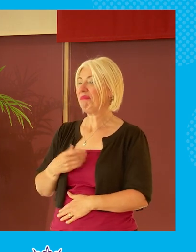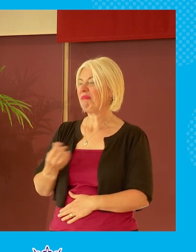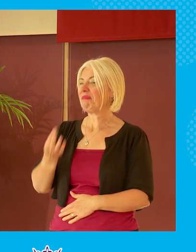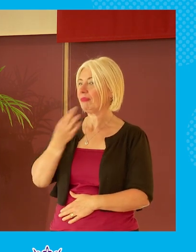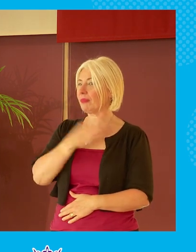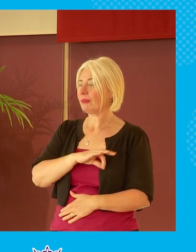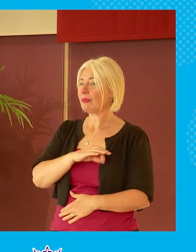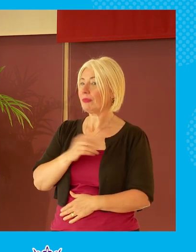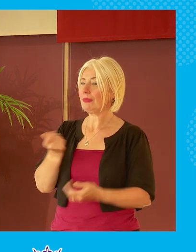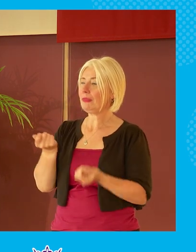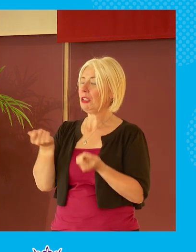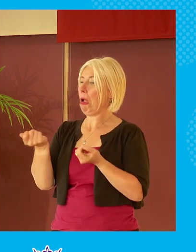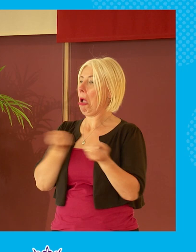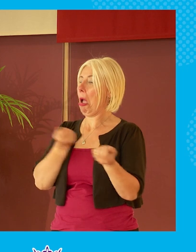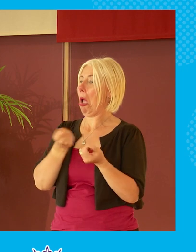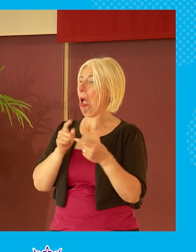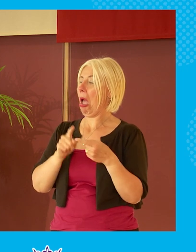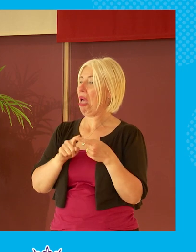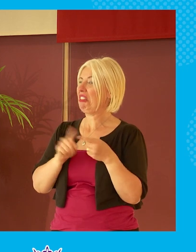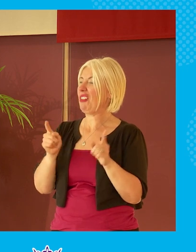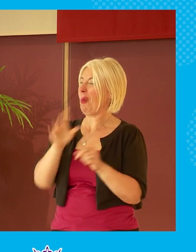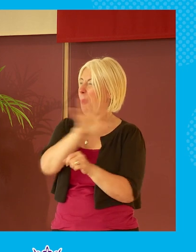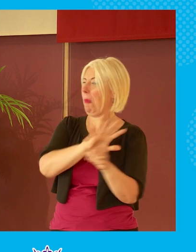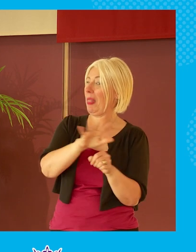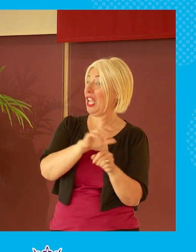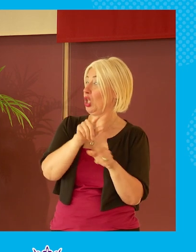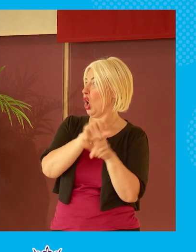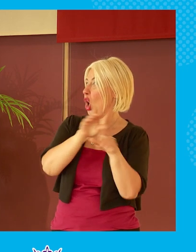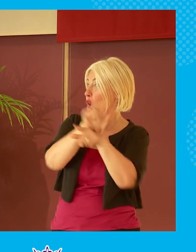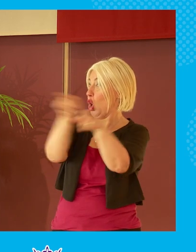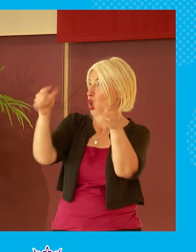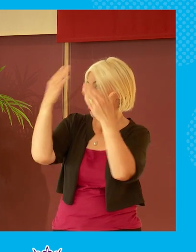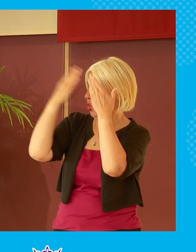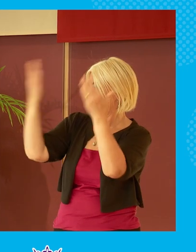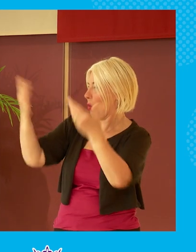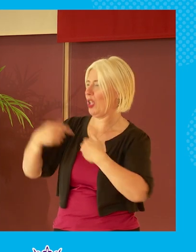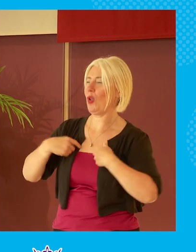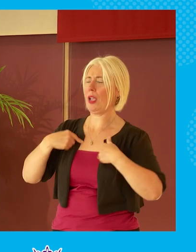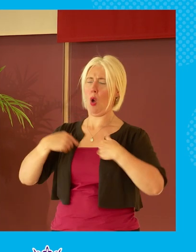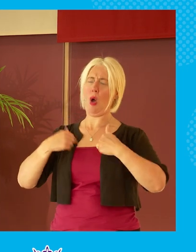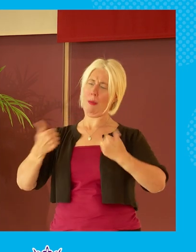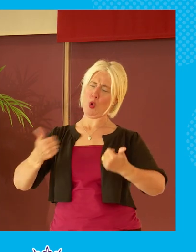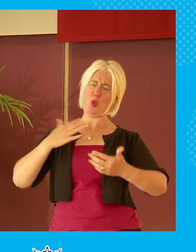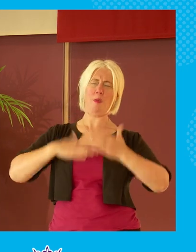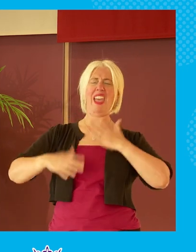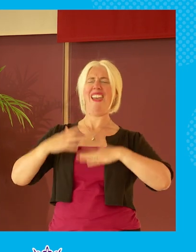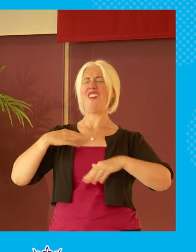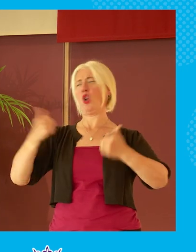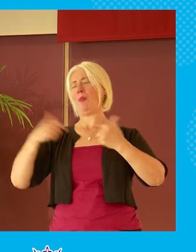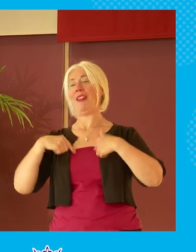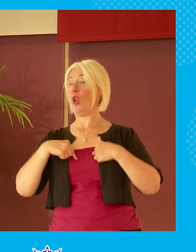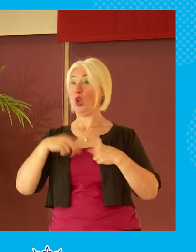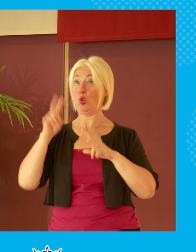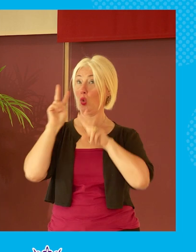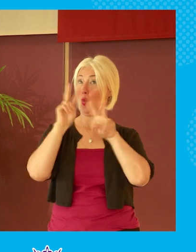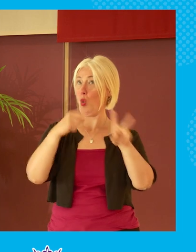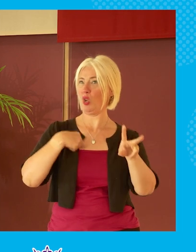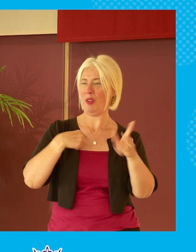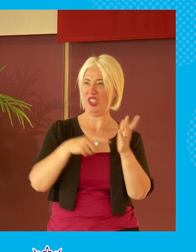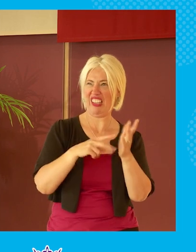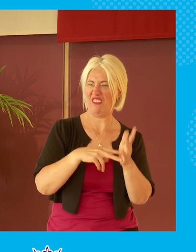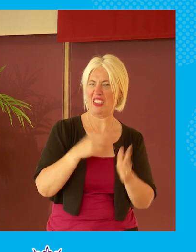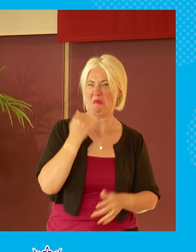operate somewhere else none of you know me so yeah i can pretend like i'm an exemplar of good behavior so don't ever like watch her on the tv and watch me like